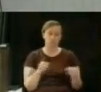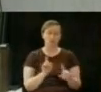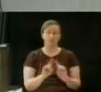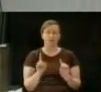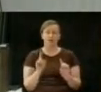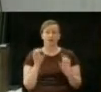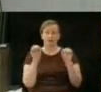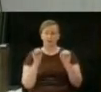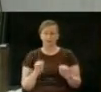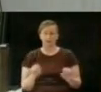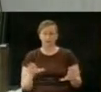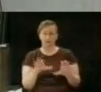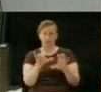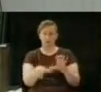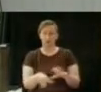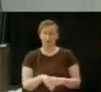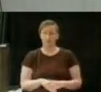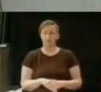three of them, yes.